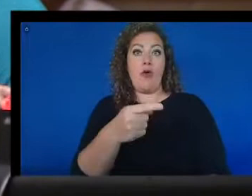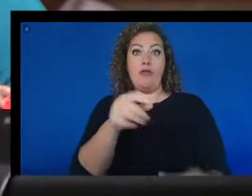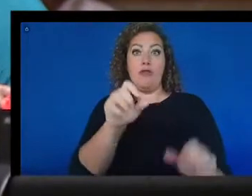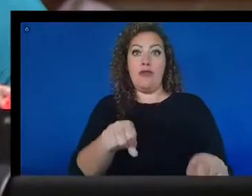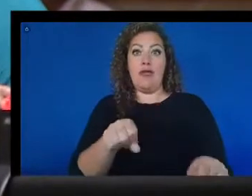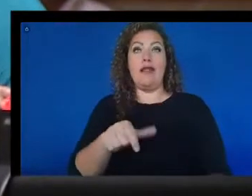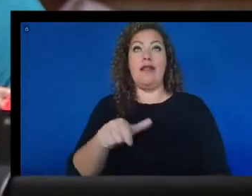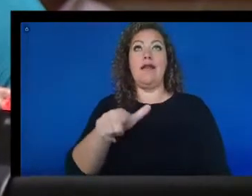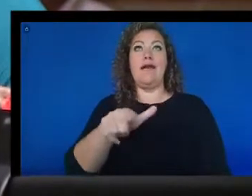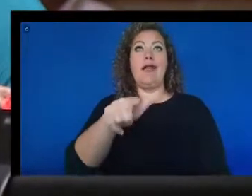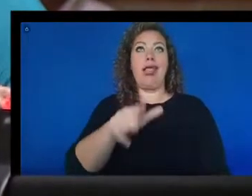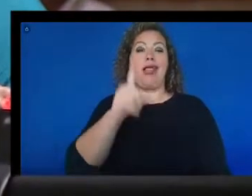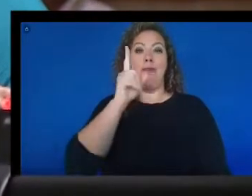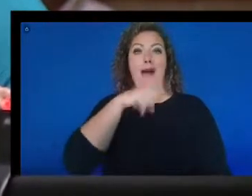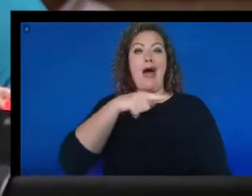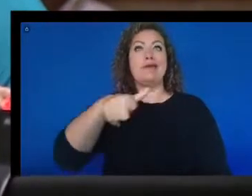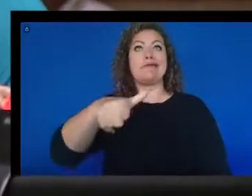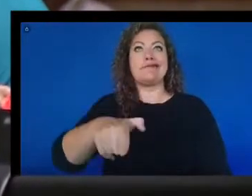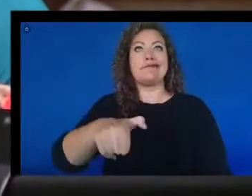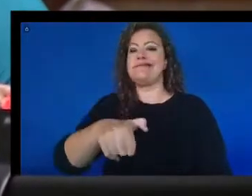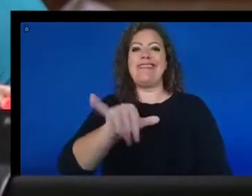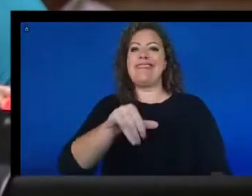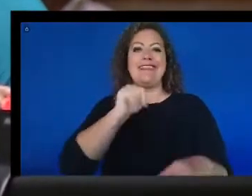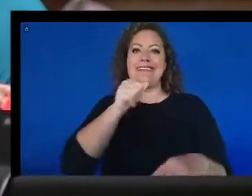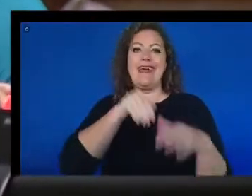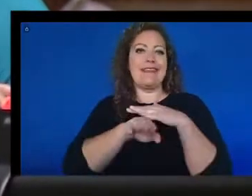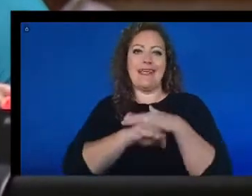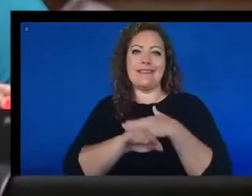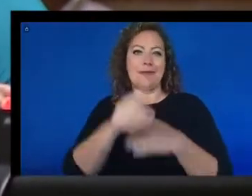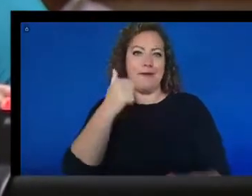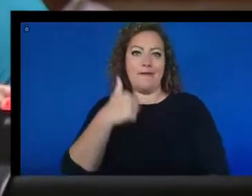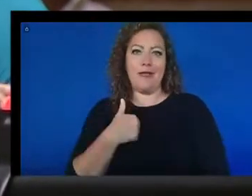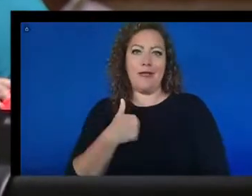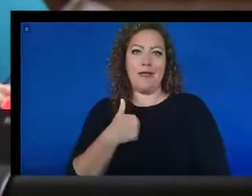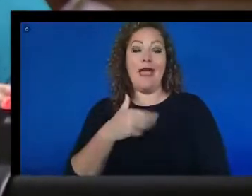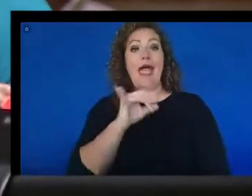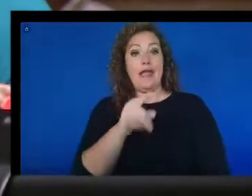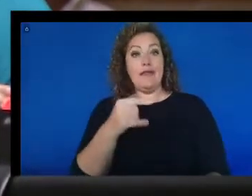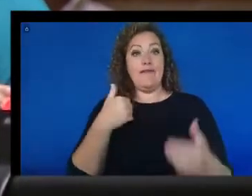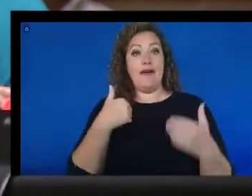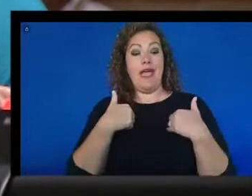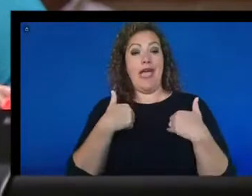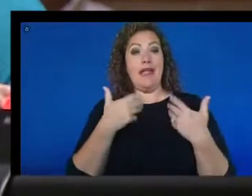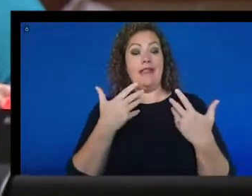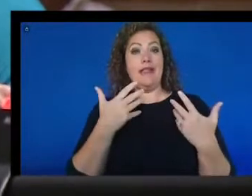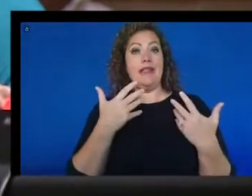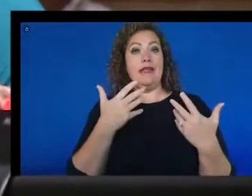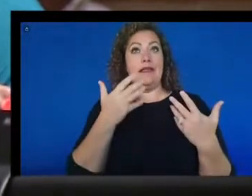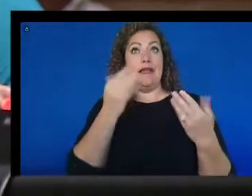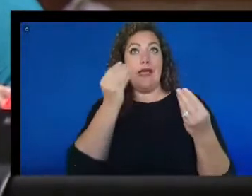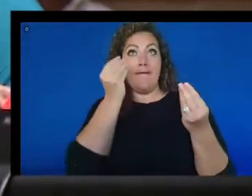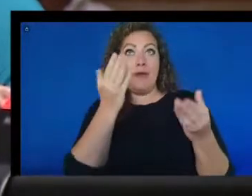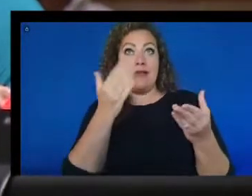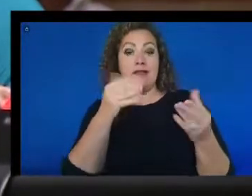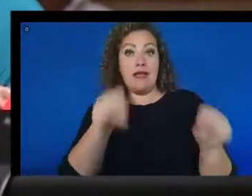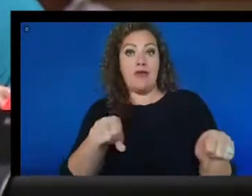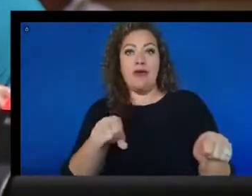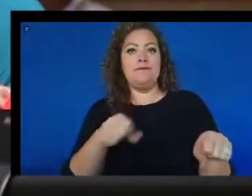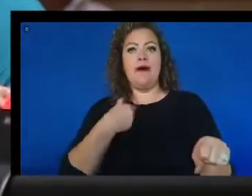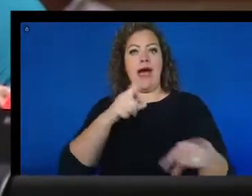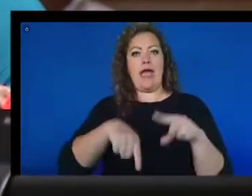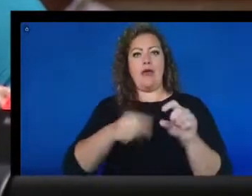it's no access. So what that meant, and then if I did have any information, I wouldn't be able to make an appointment.